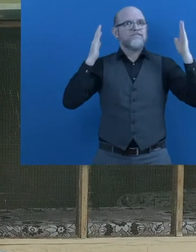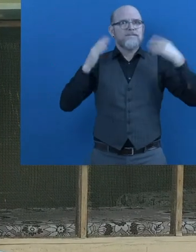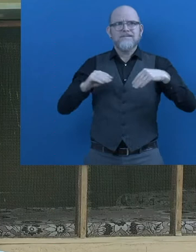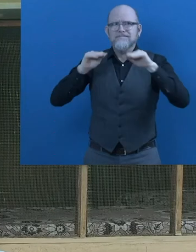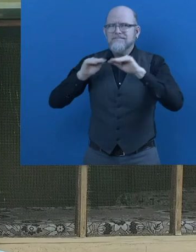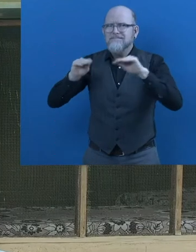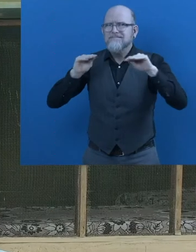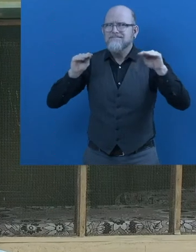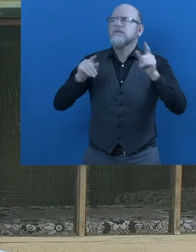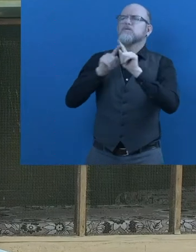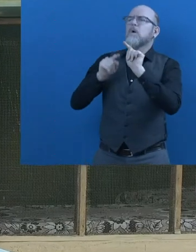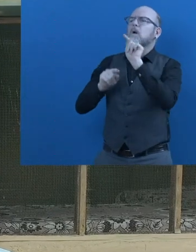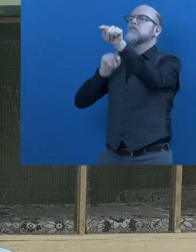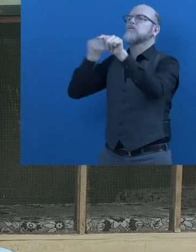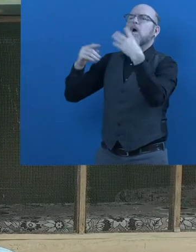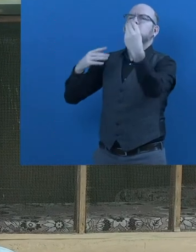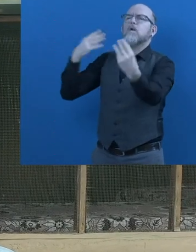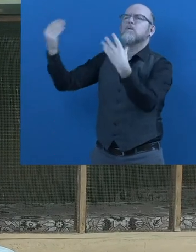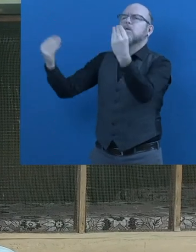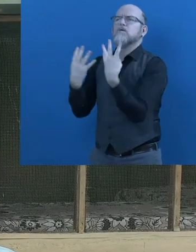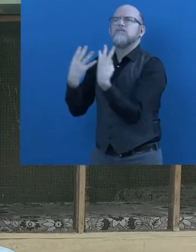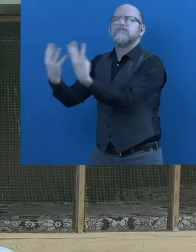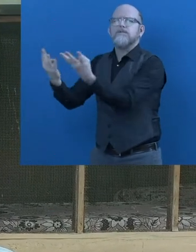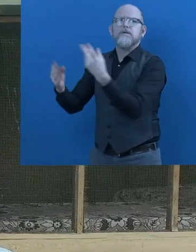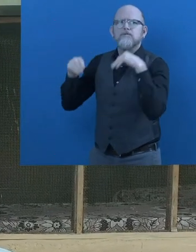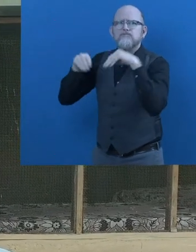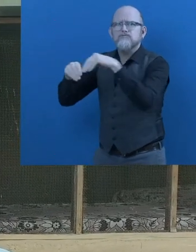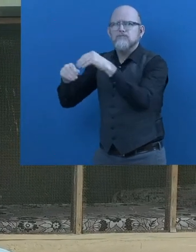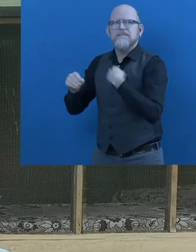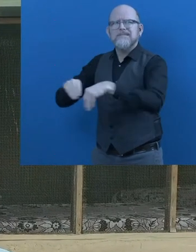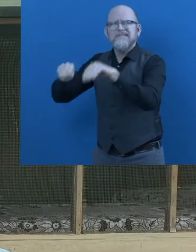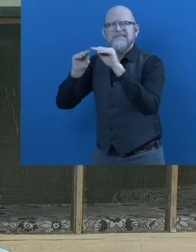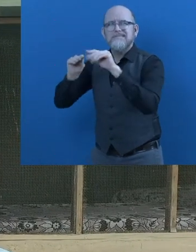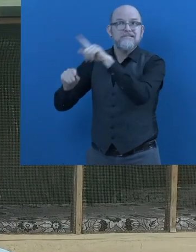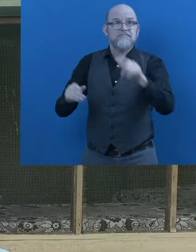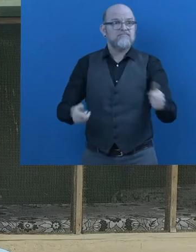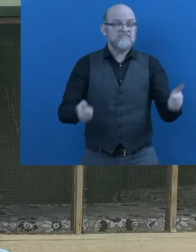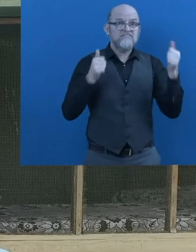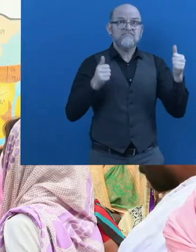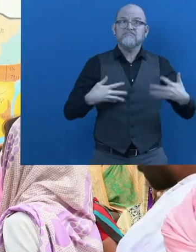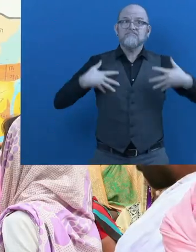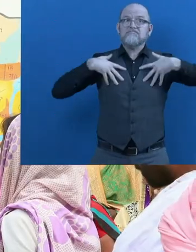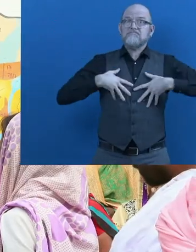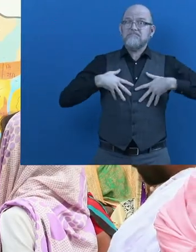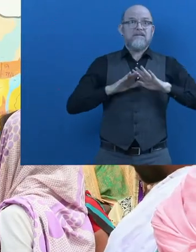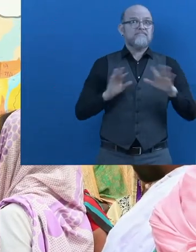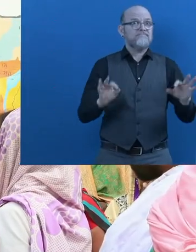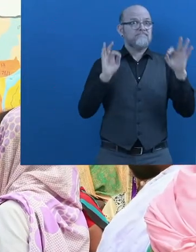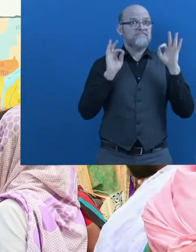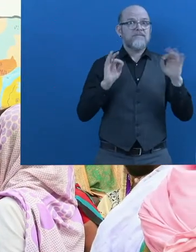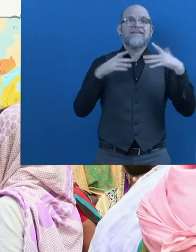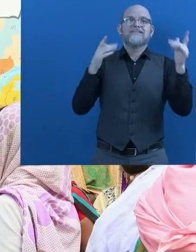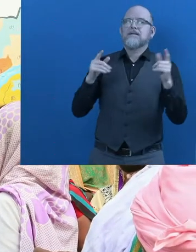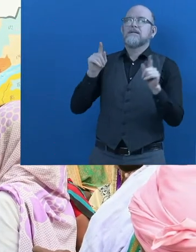as the field-based training and after getting this training they are going in the village they are forming their inclusive self-help